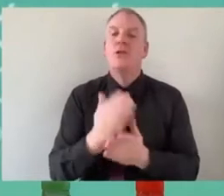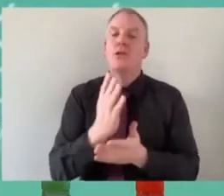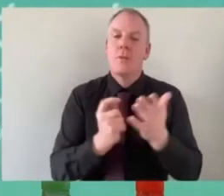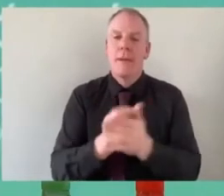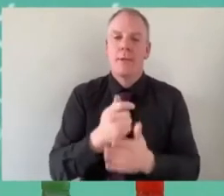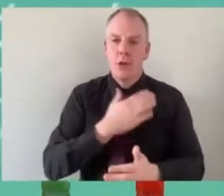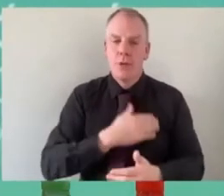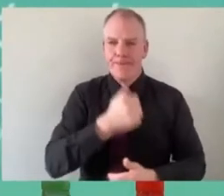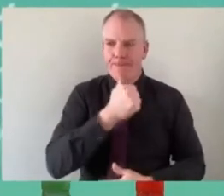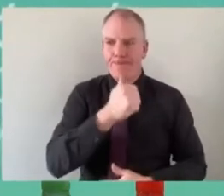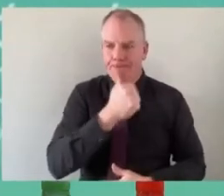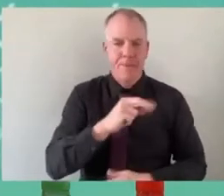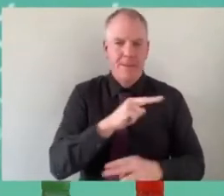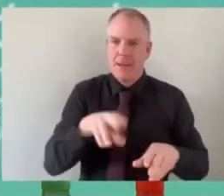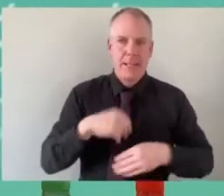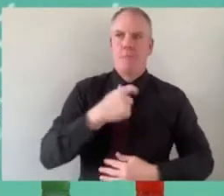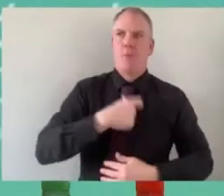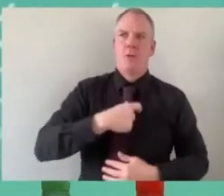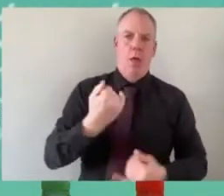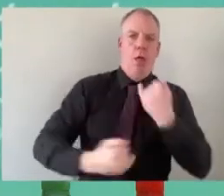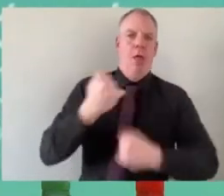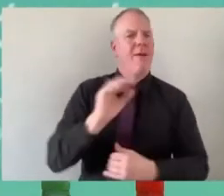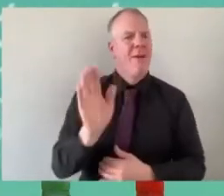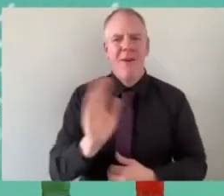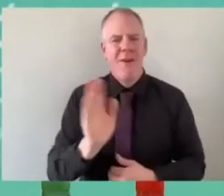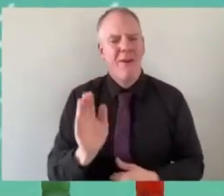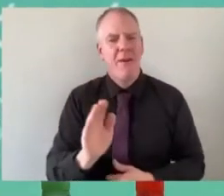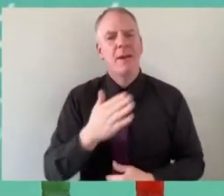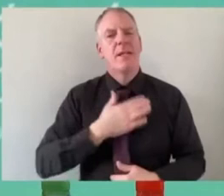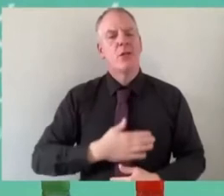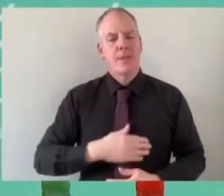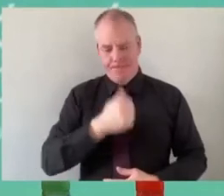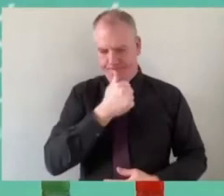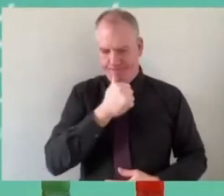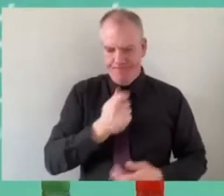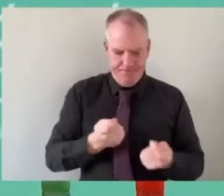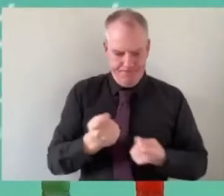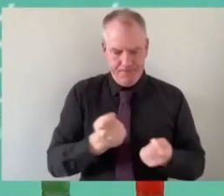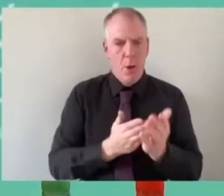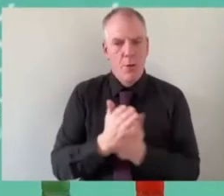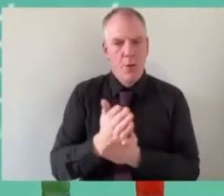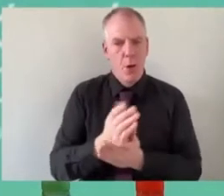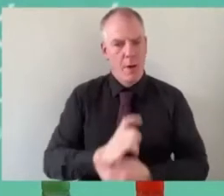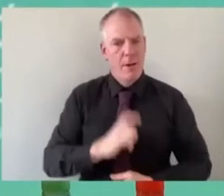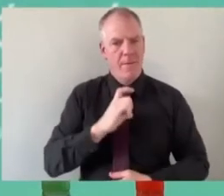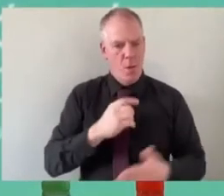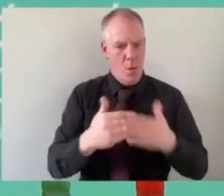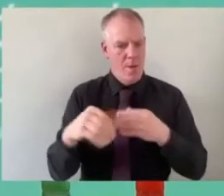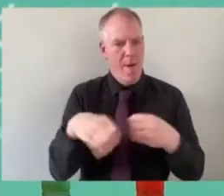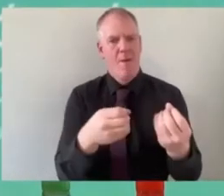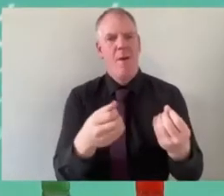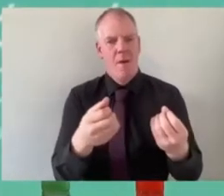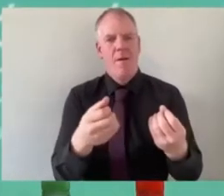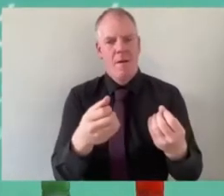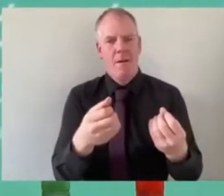of don't take things personally and it's just keeping and i suppose being resilient but also confident in what it is you're actually offering and you